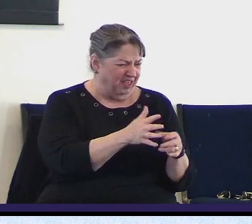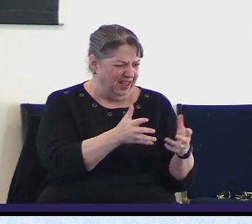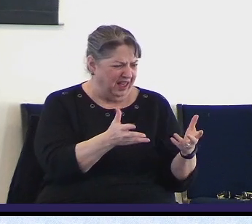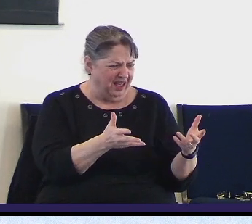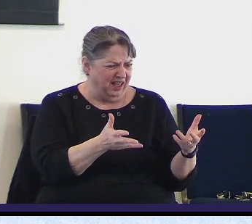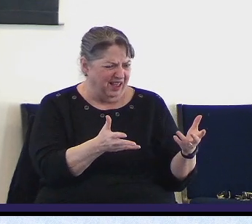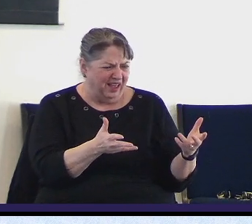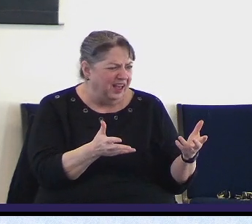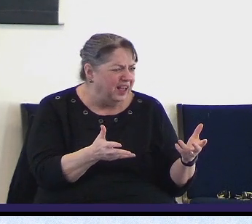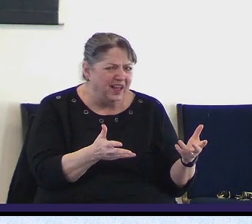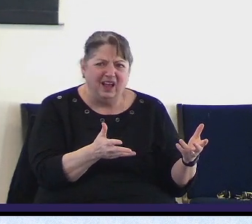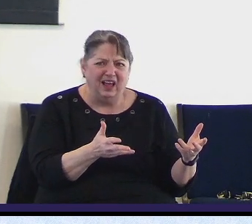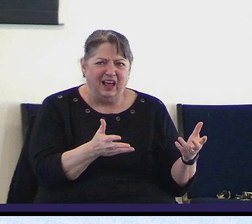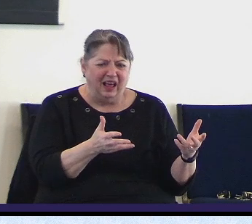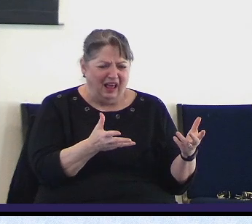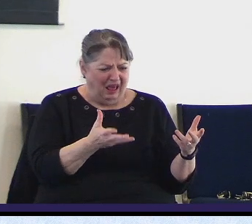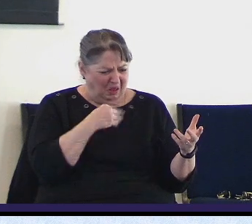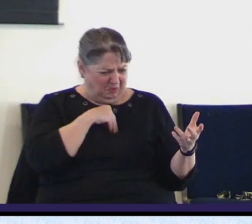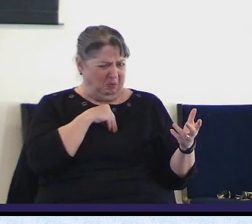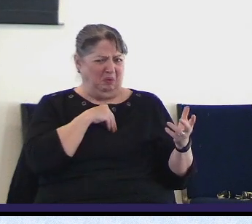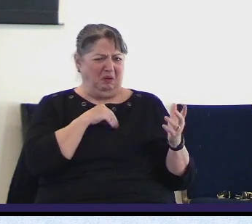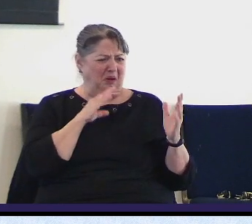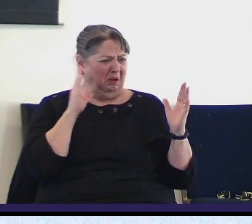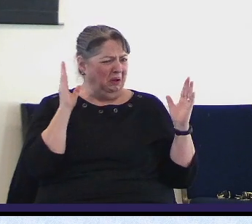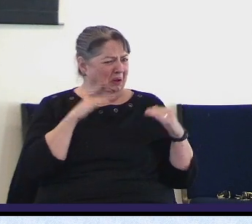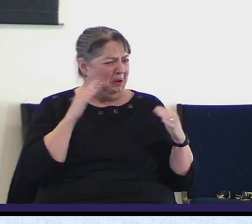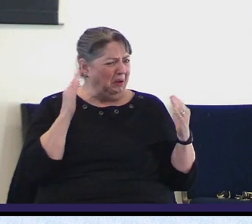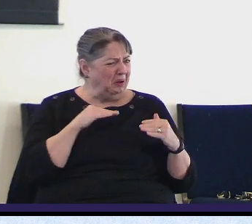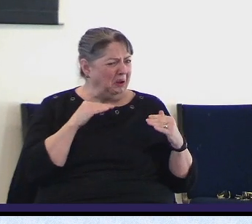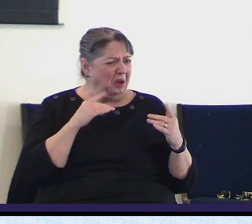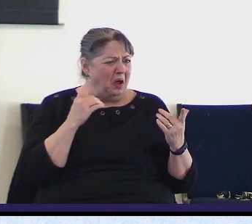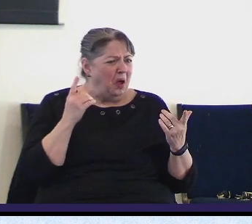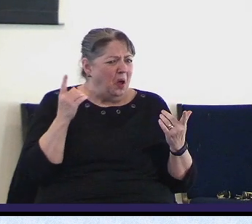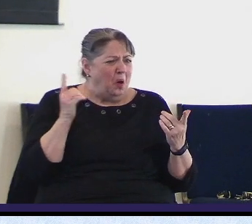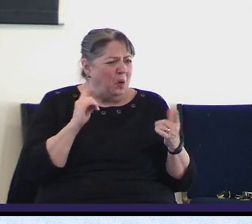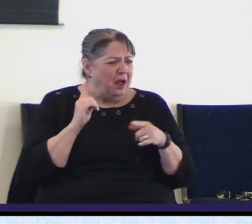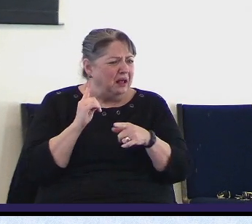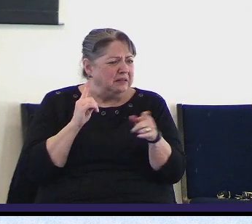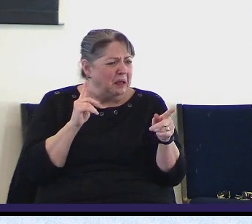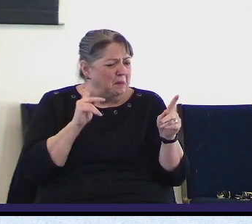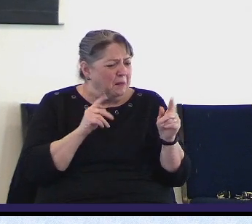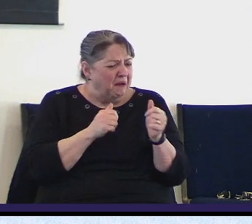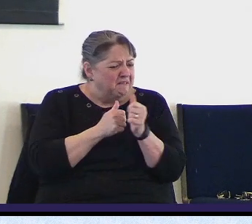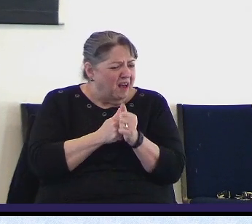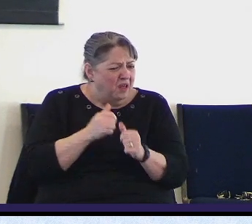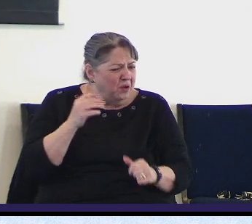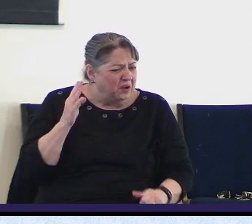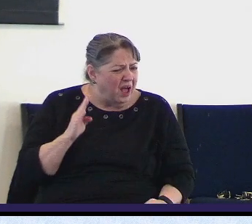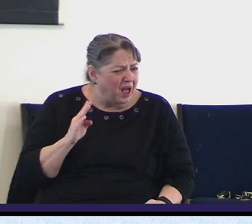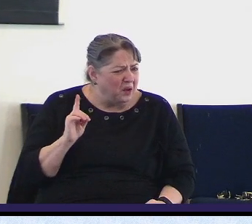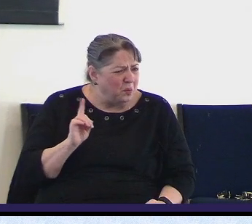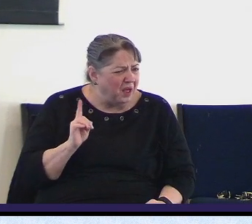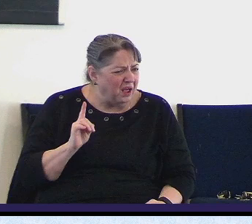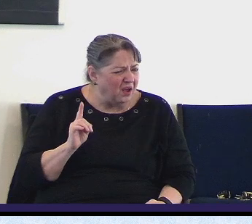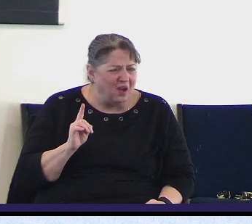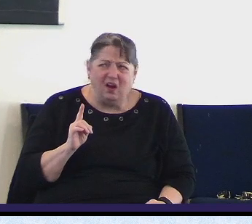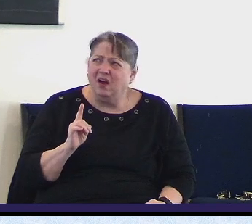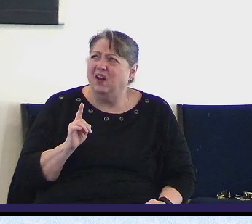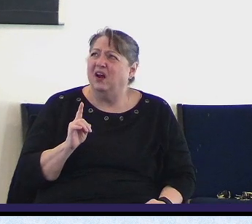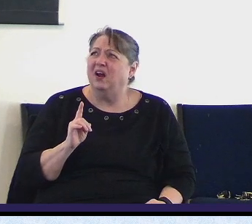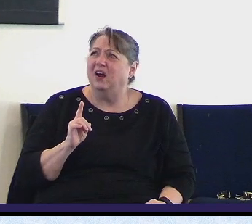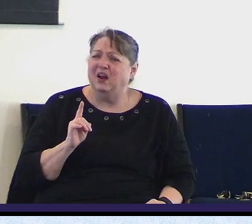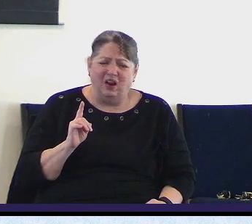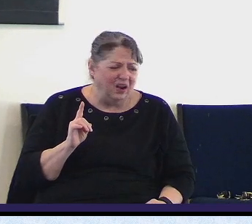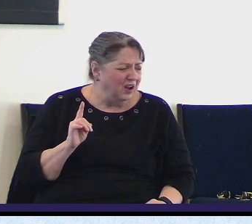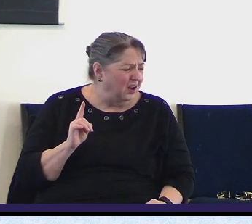And that was troubling David. Where are the godly? It was the way that they spoke that he's